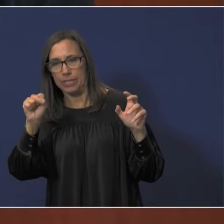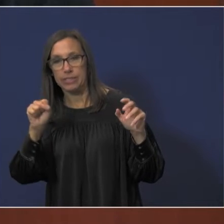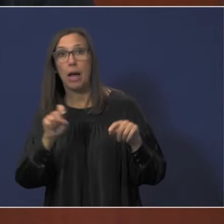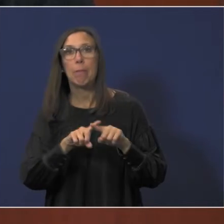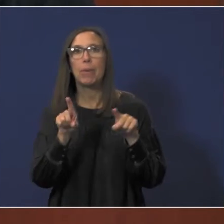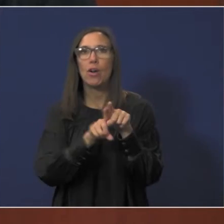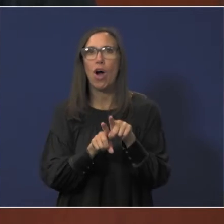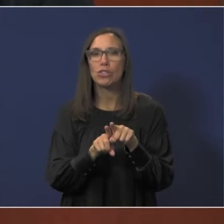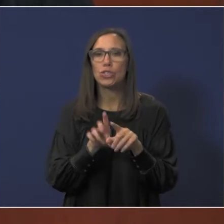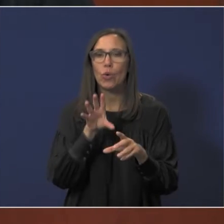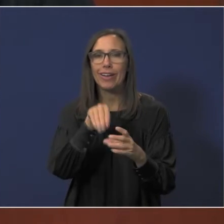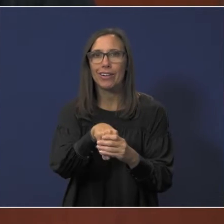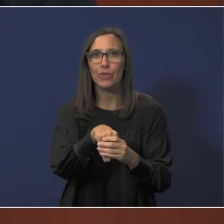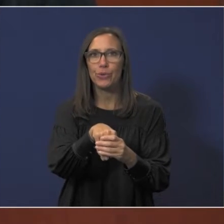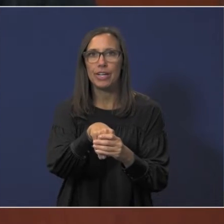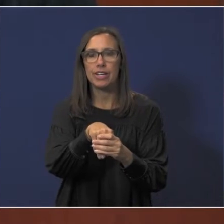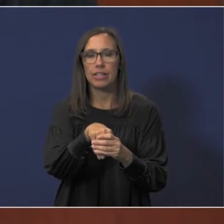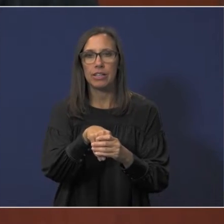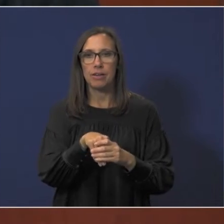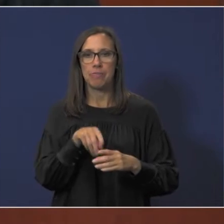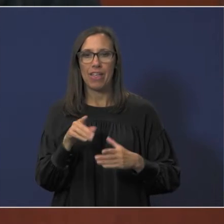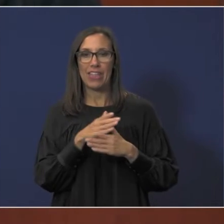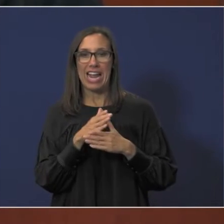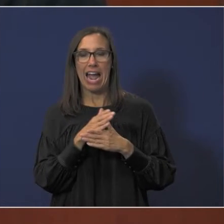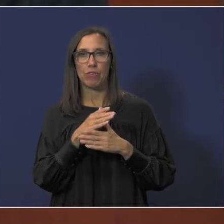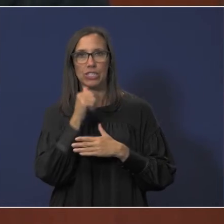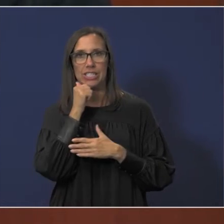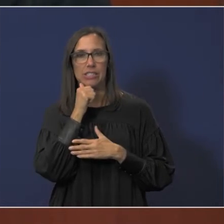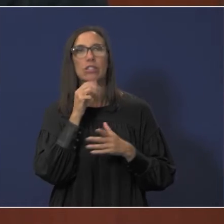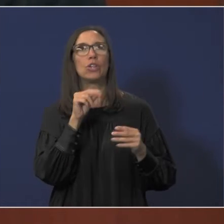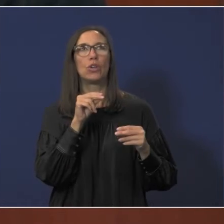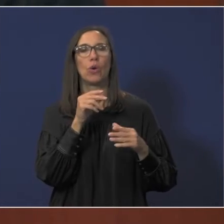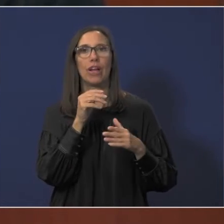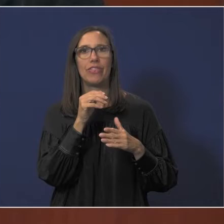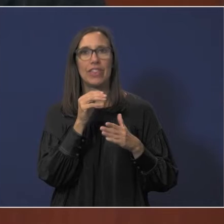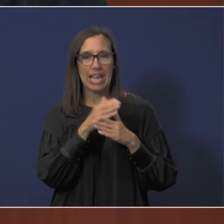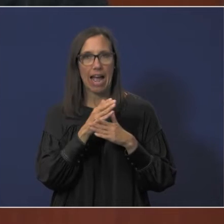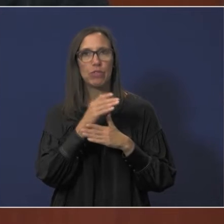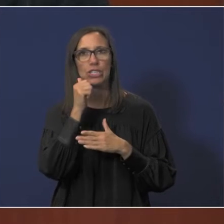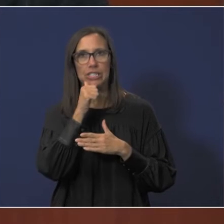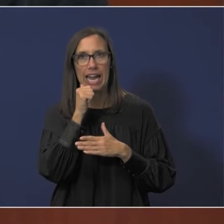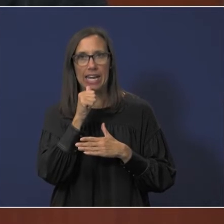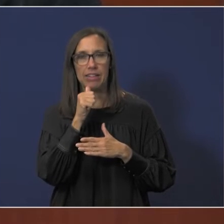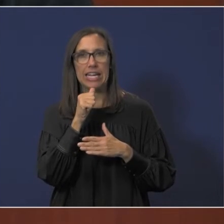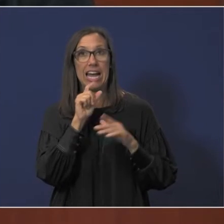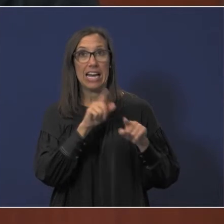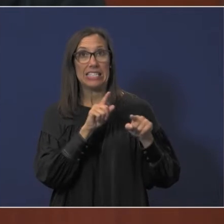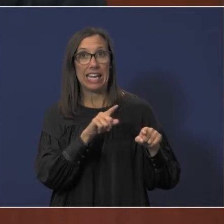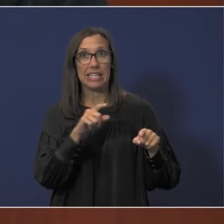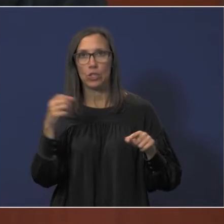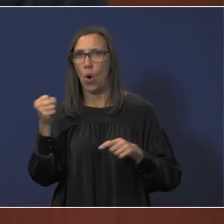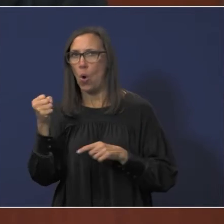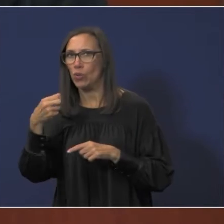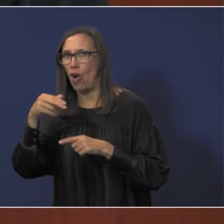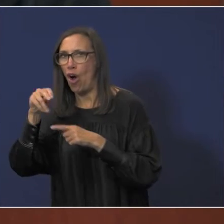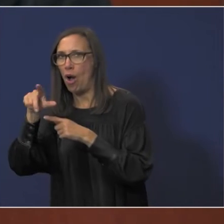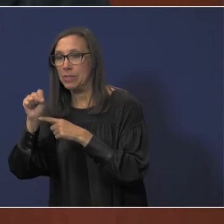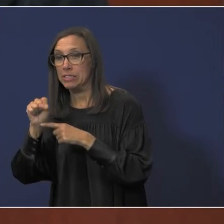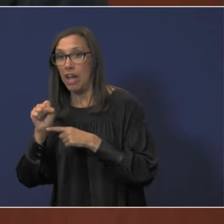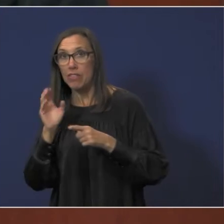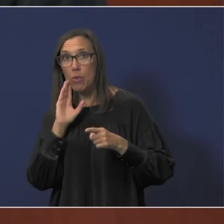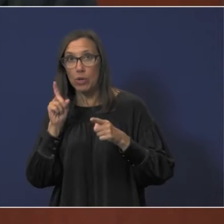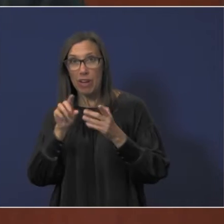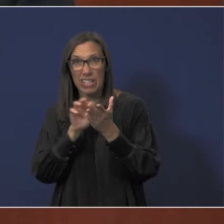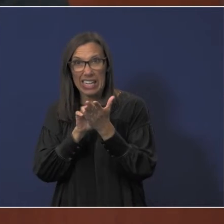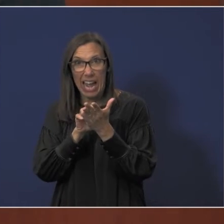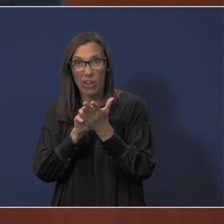included um the average daily i mean the average daily attendance hold harmless that we would have to calculate and